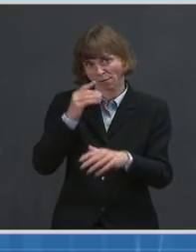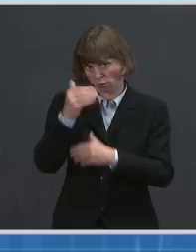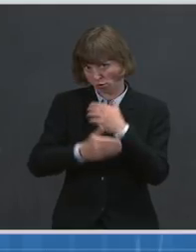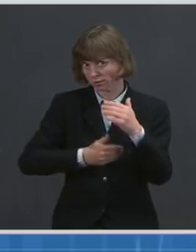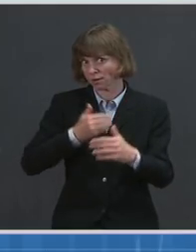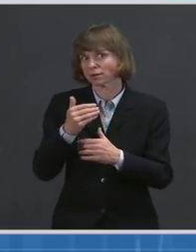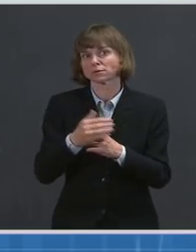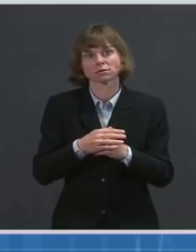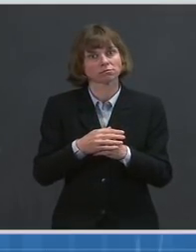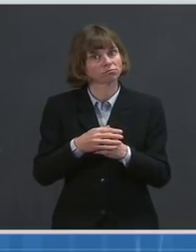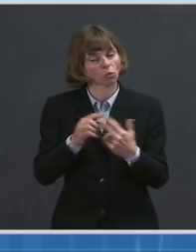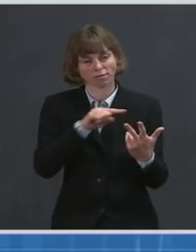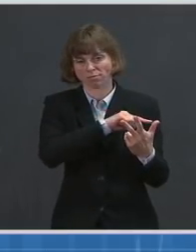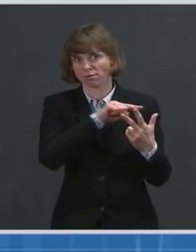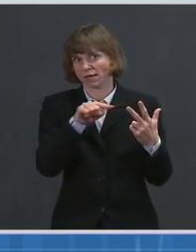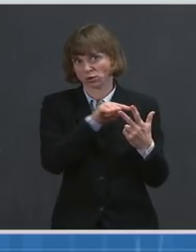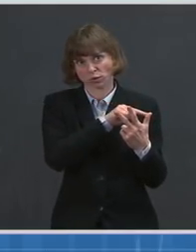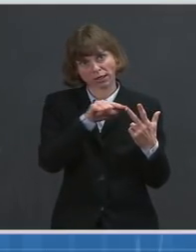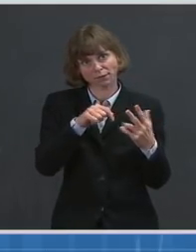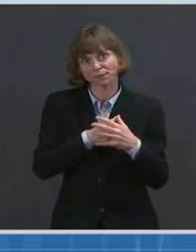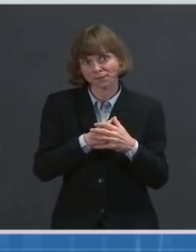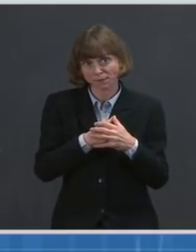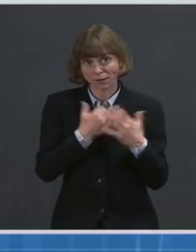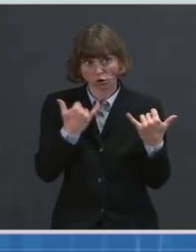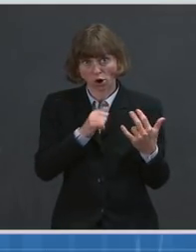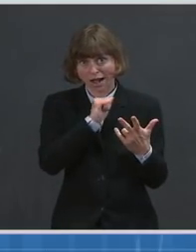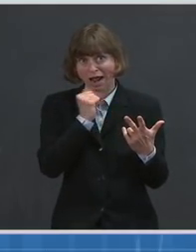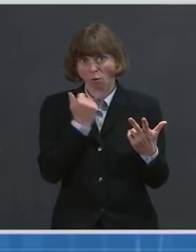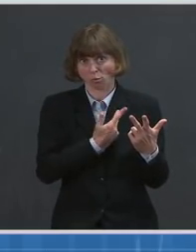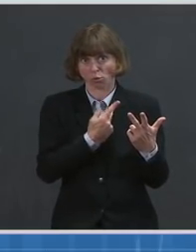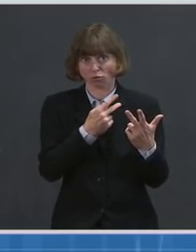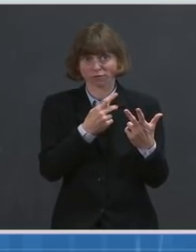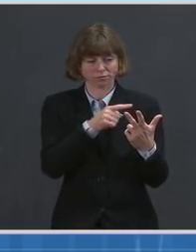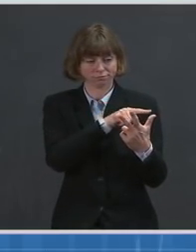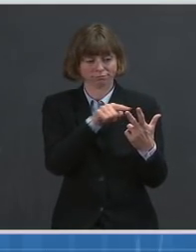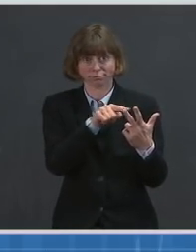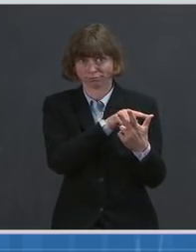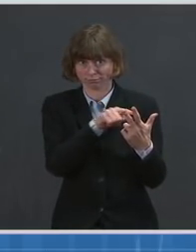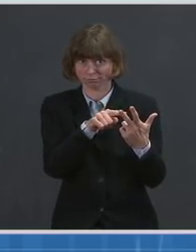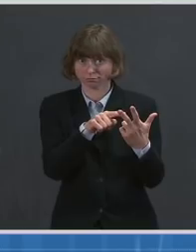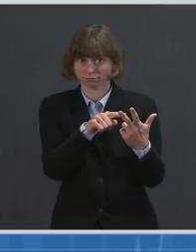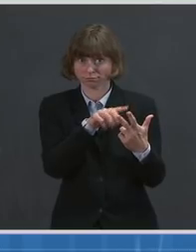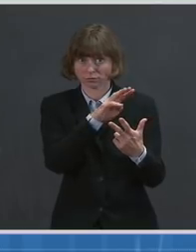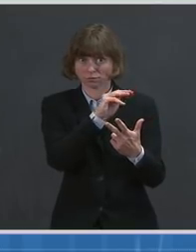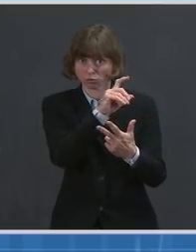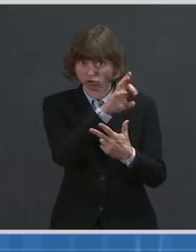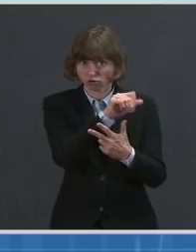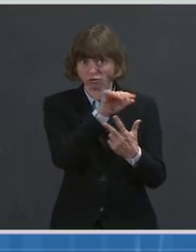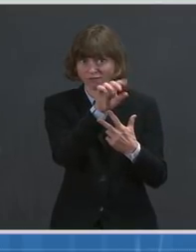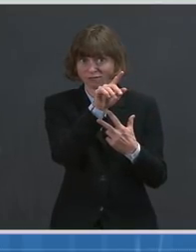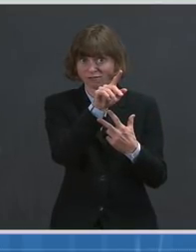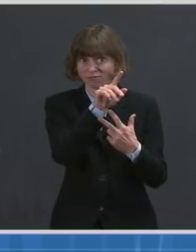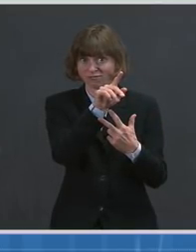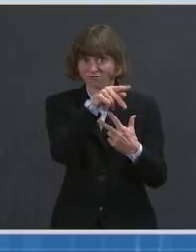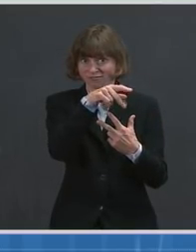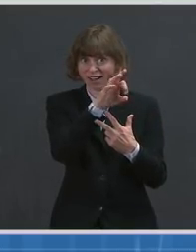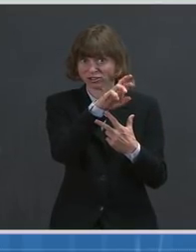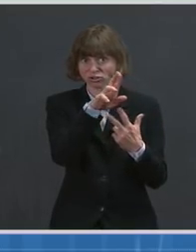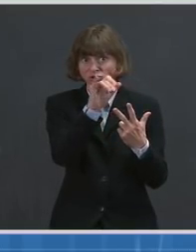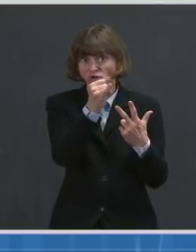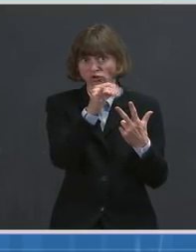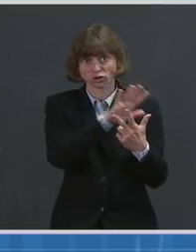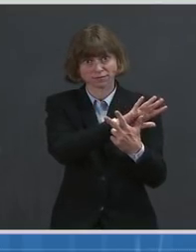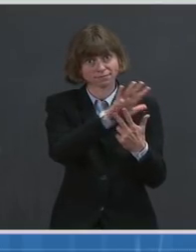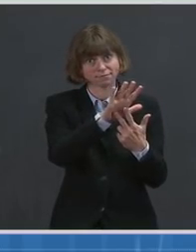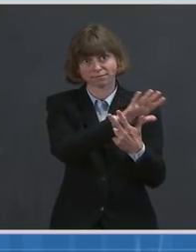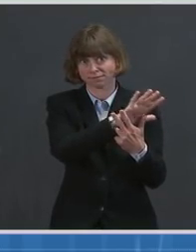with the other three now approved vaccines, Moderna, Pfizer, and J&J. And just as we